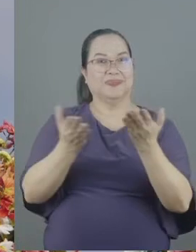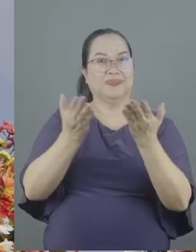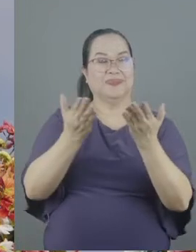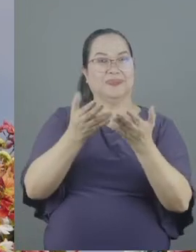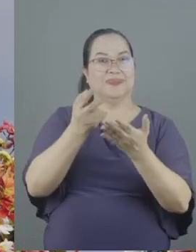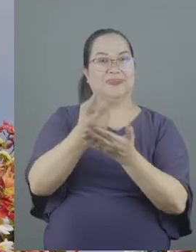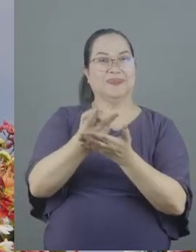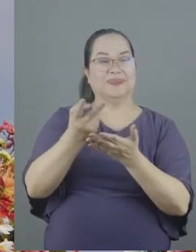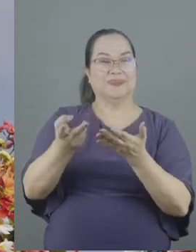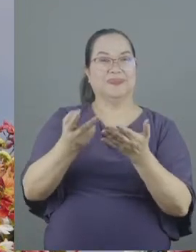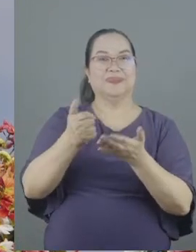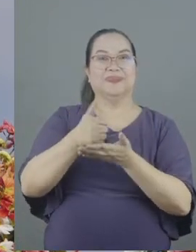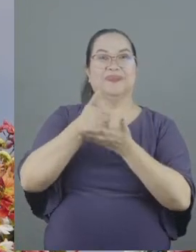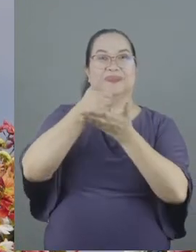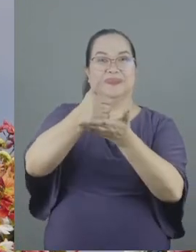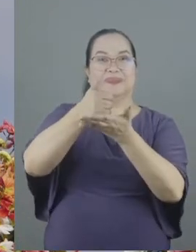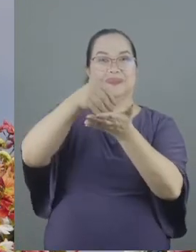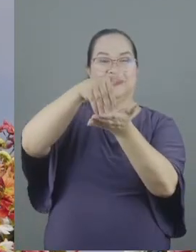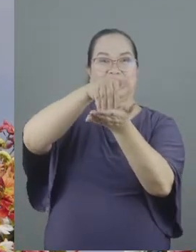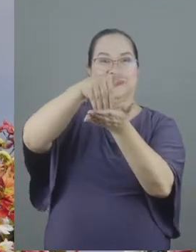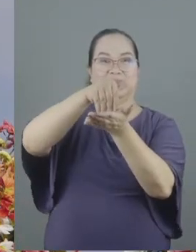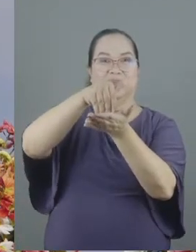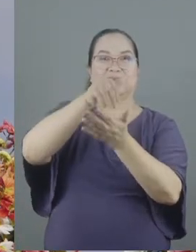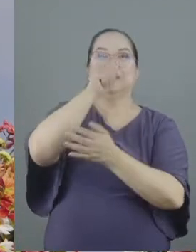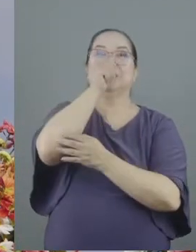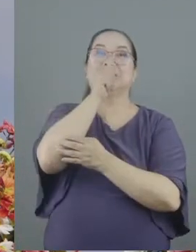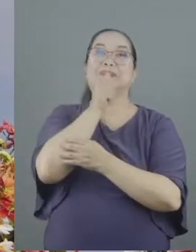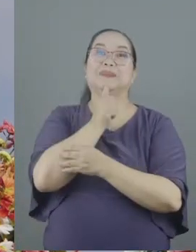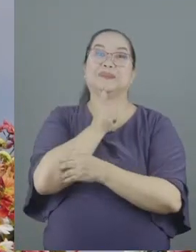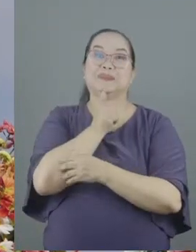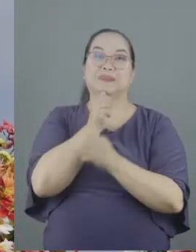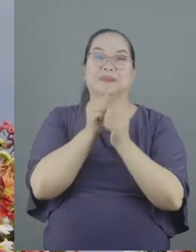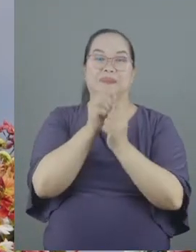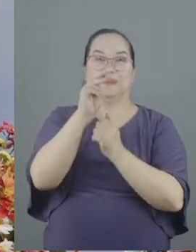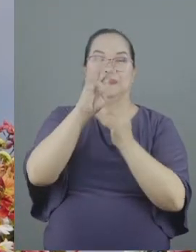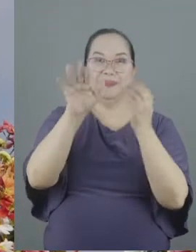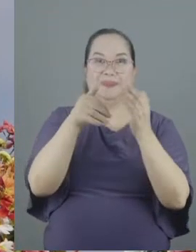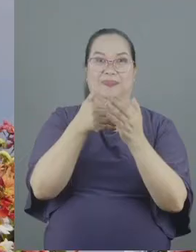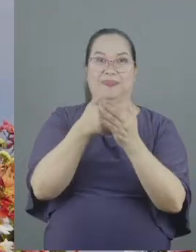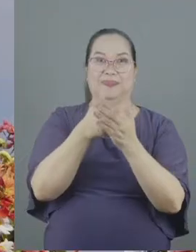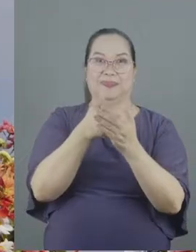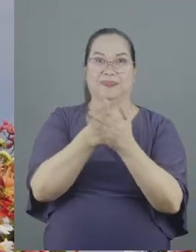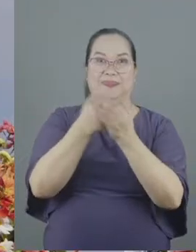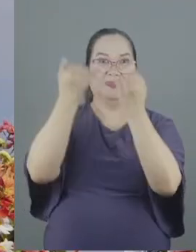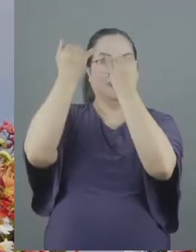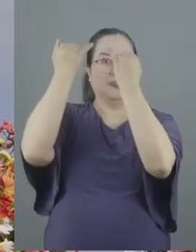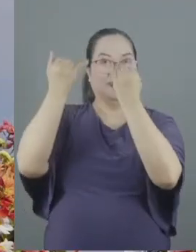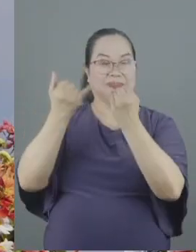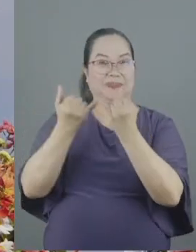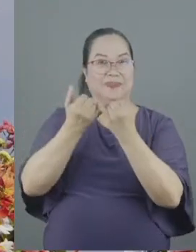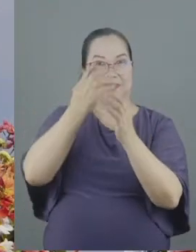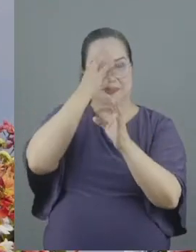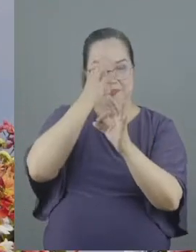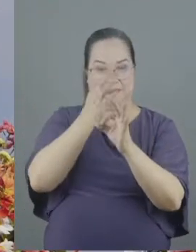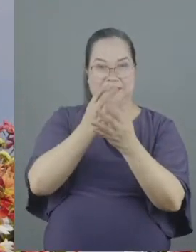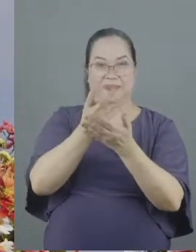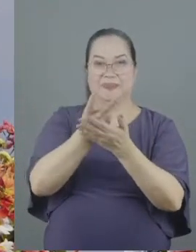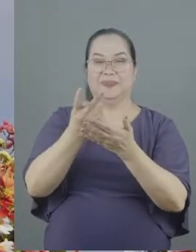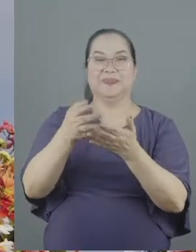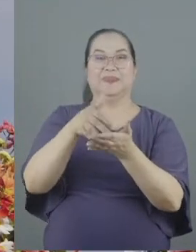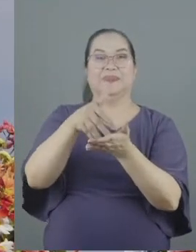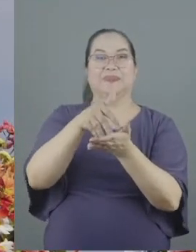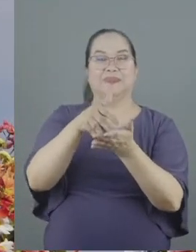help the weak be patient with them all the idle the faint hearted the weak